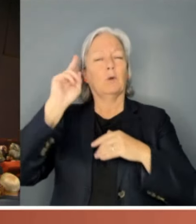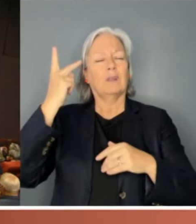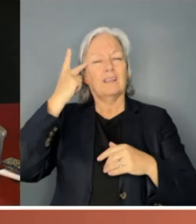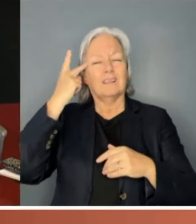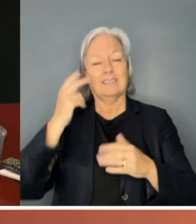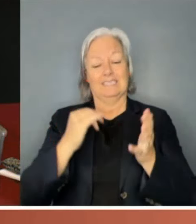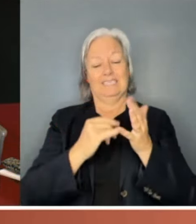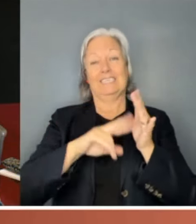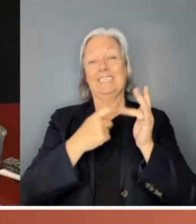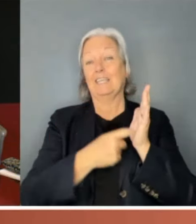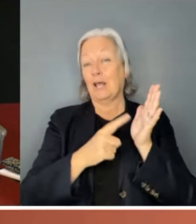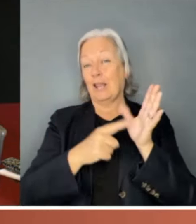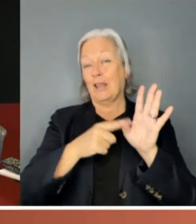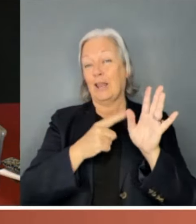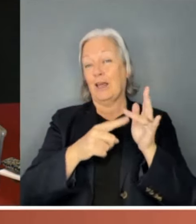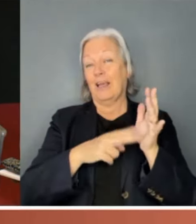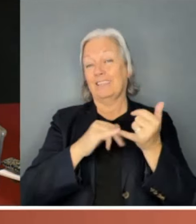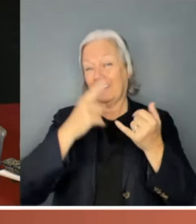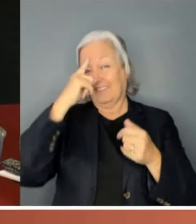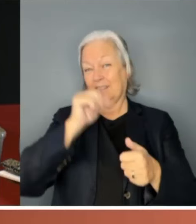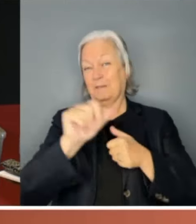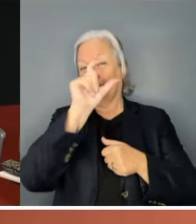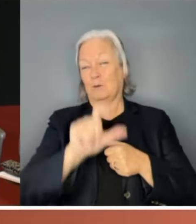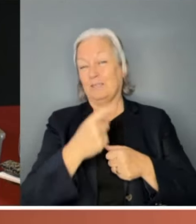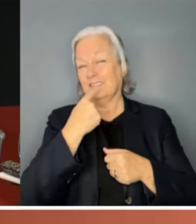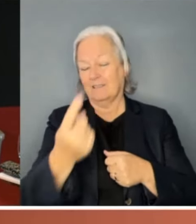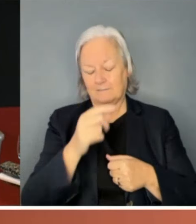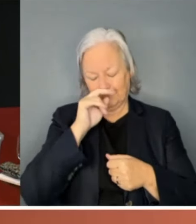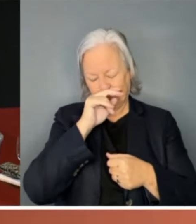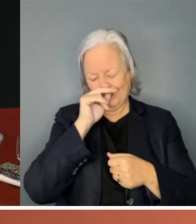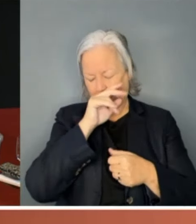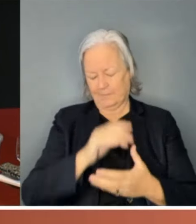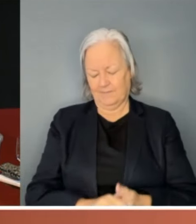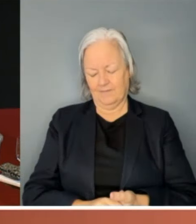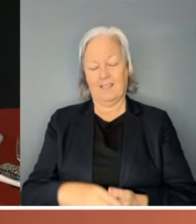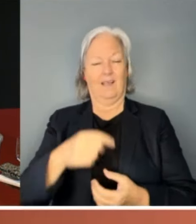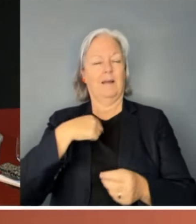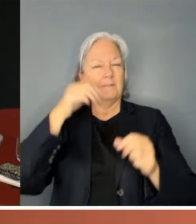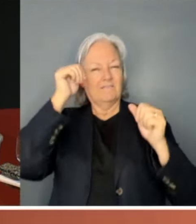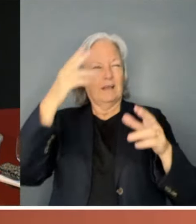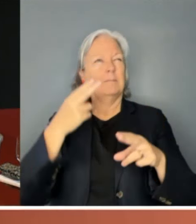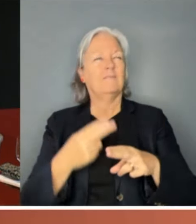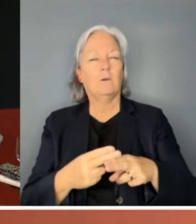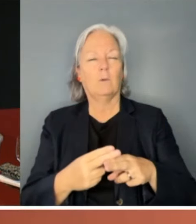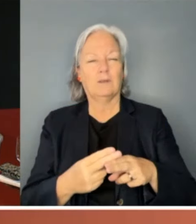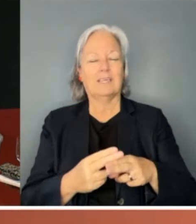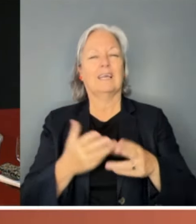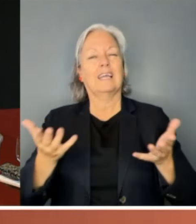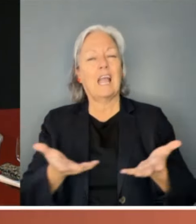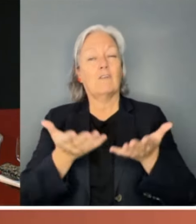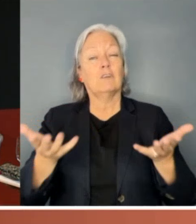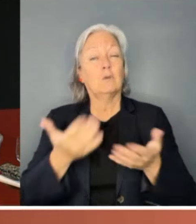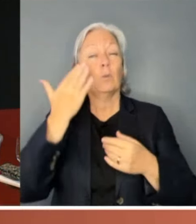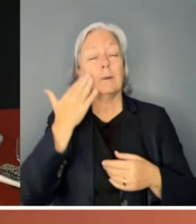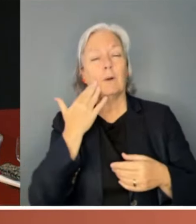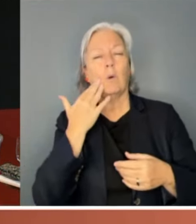to kick that one off. I think I'm famous for encouraging women to always